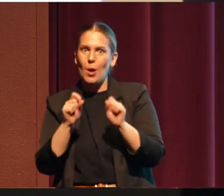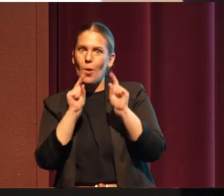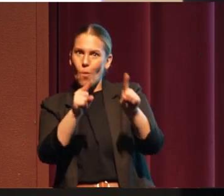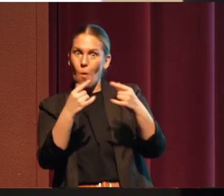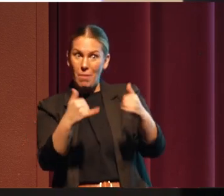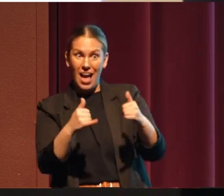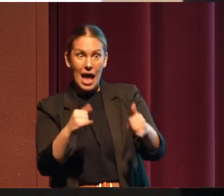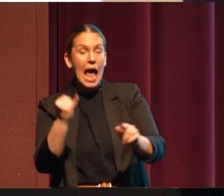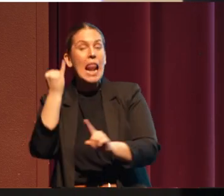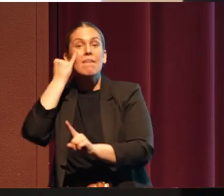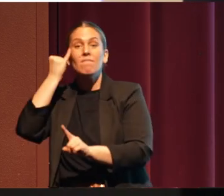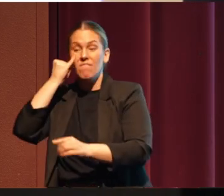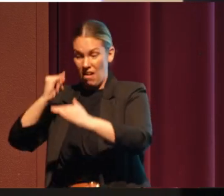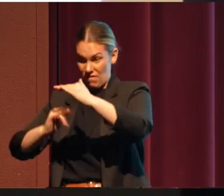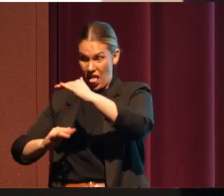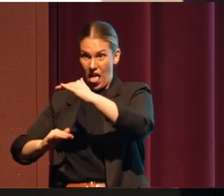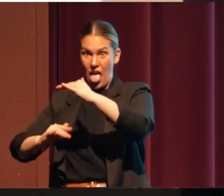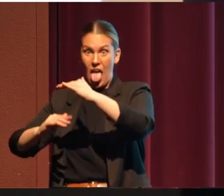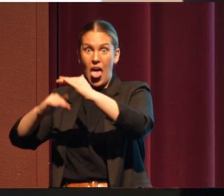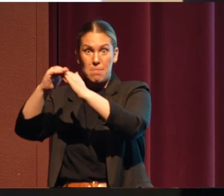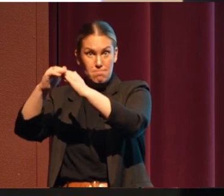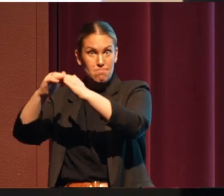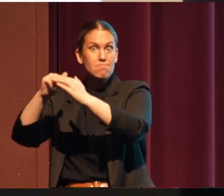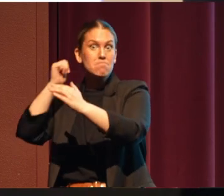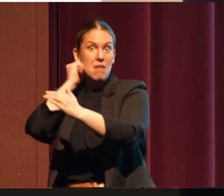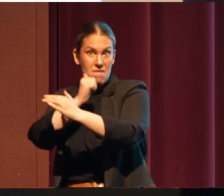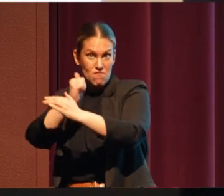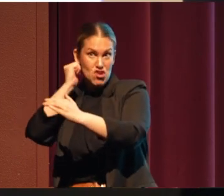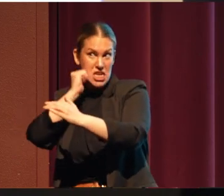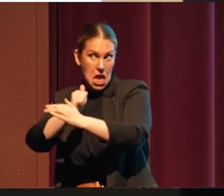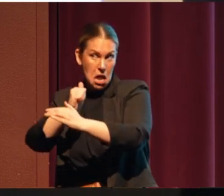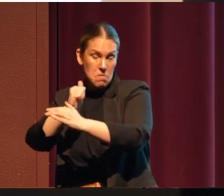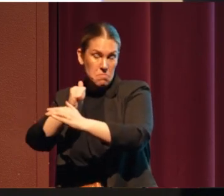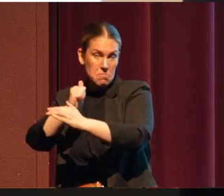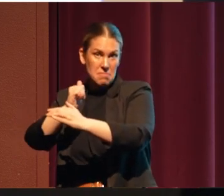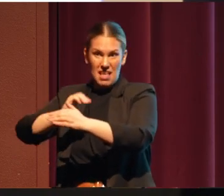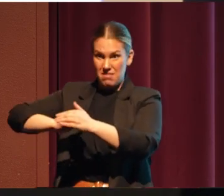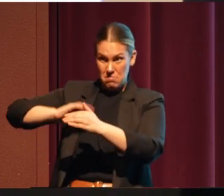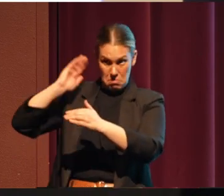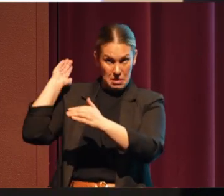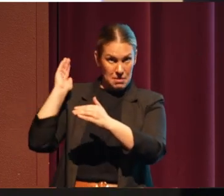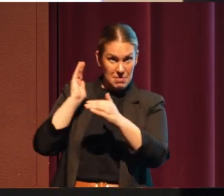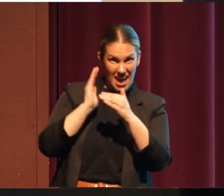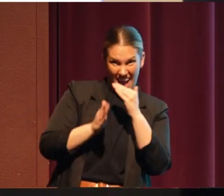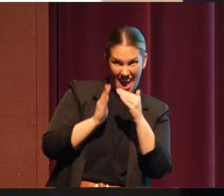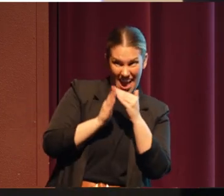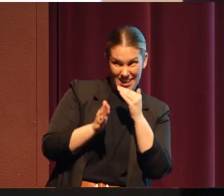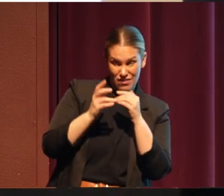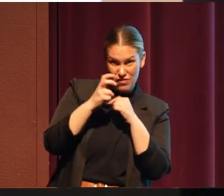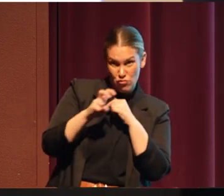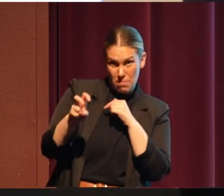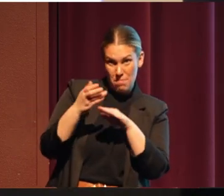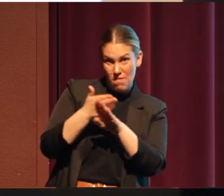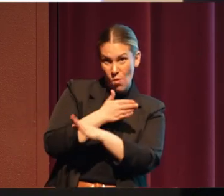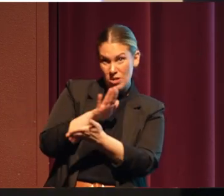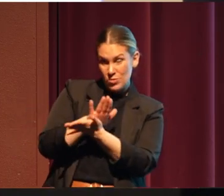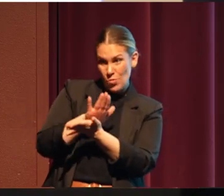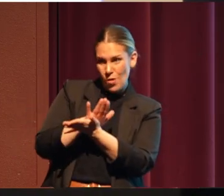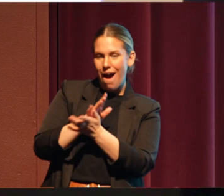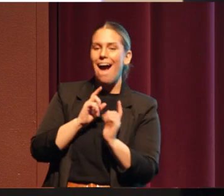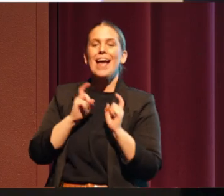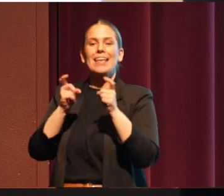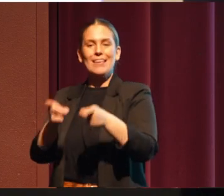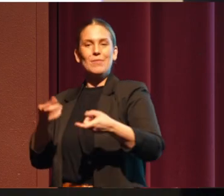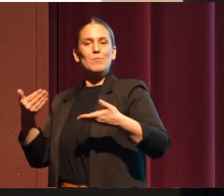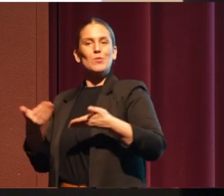only if they filled that bucket every day at the end of the trip right before school, they would get one new outfit of